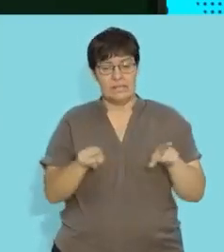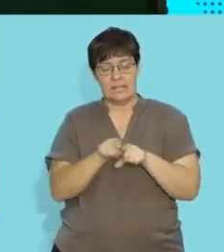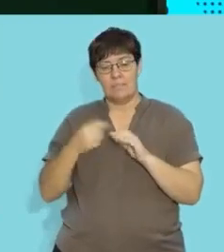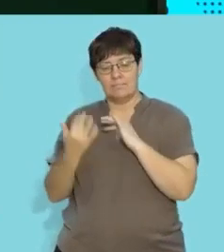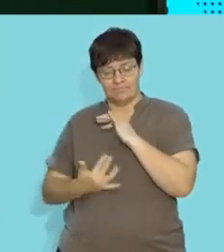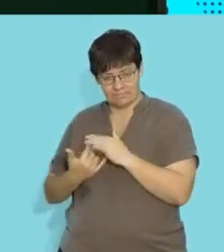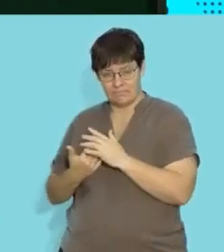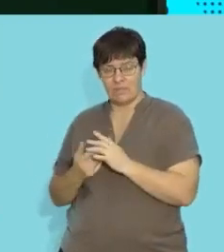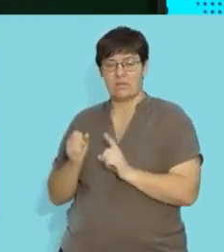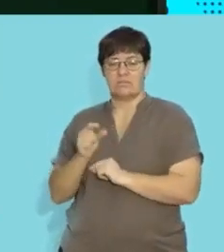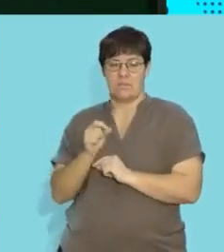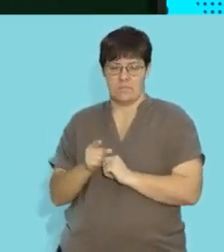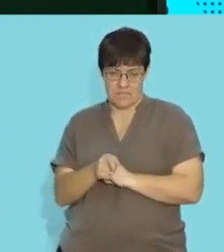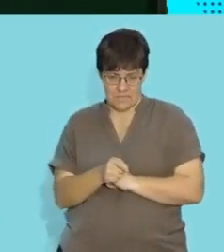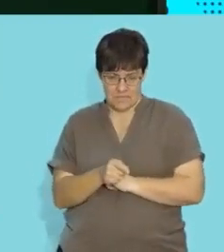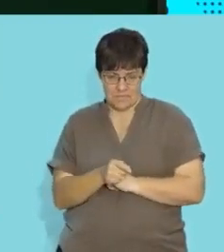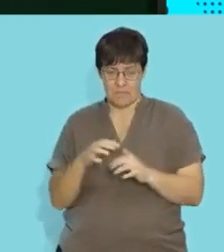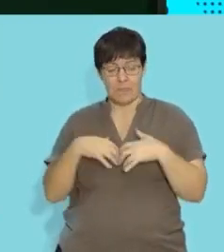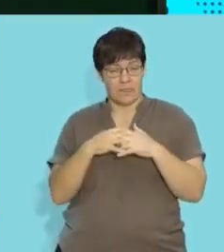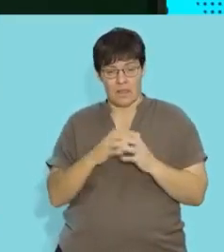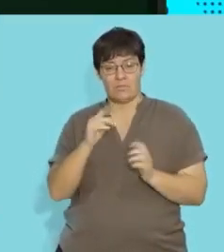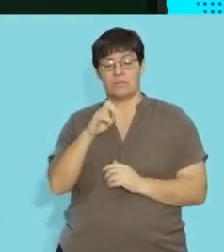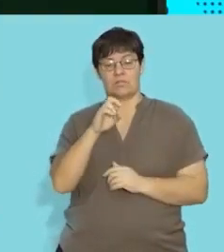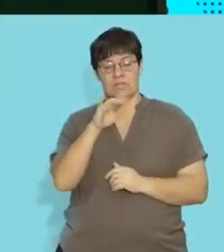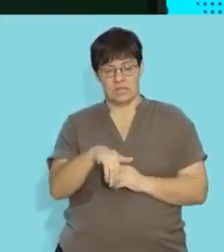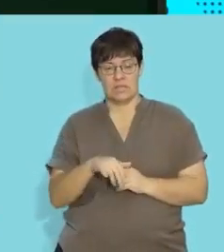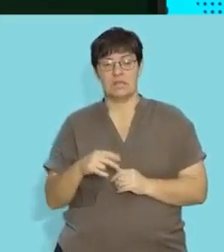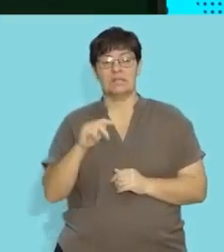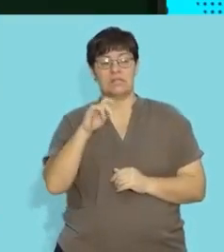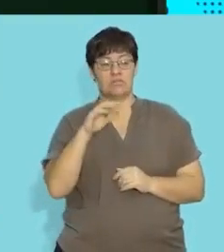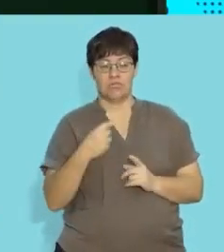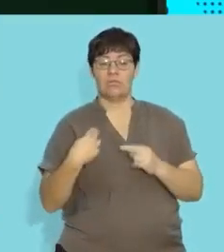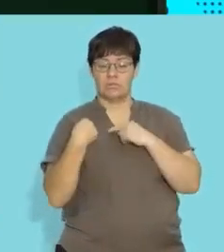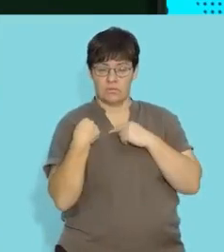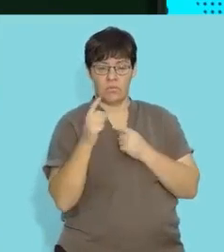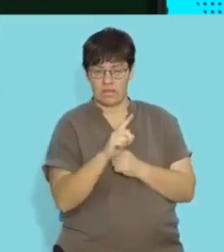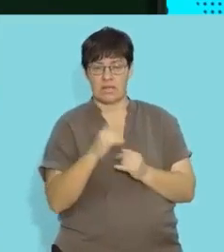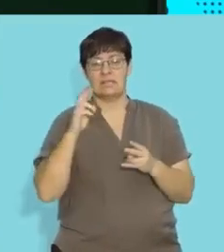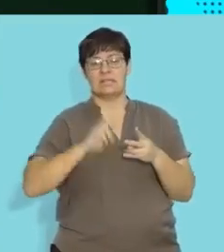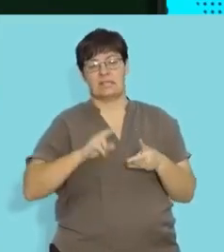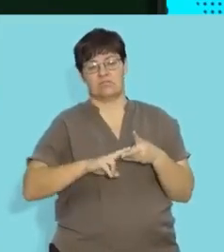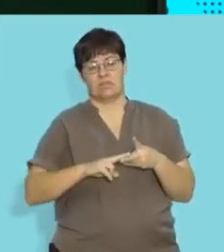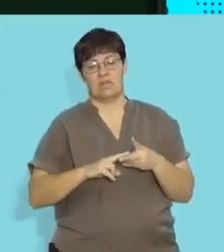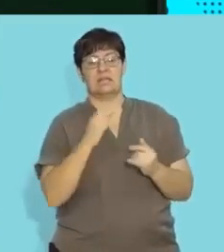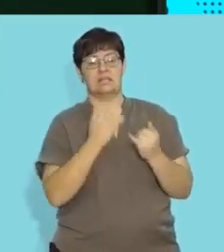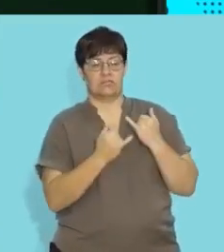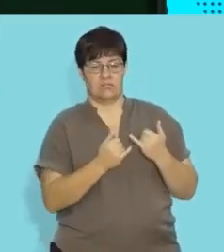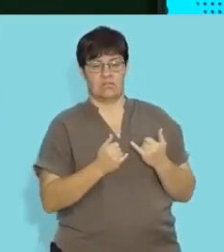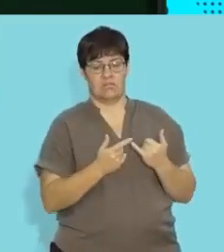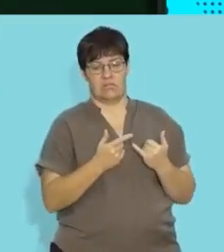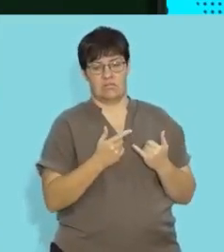of sperm at puberty testosterone is responsible for the development of secondary sexual characteristics